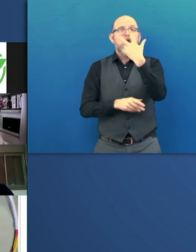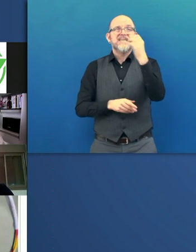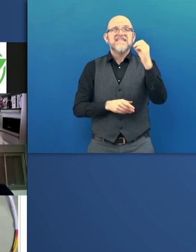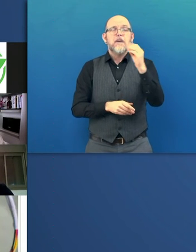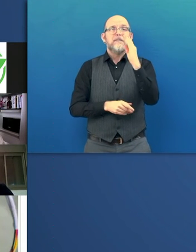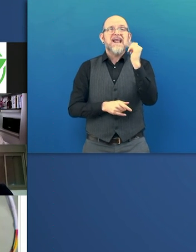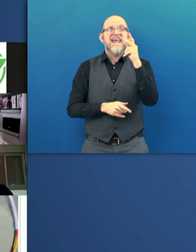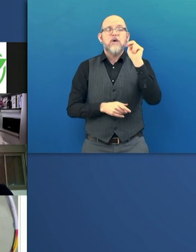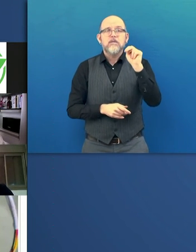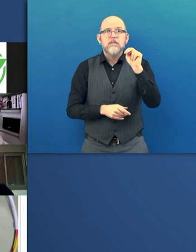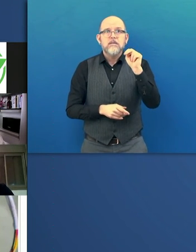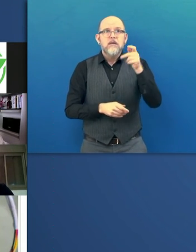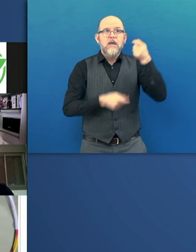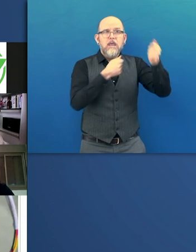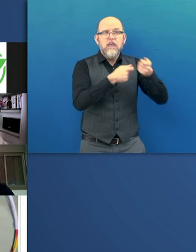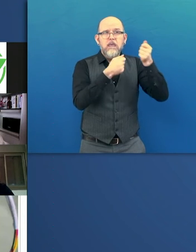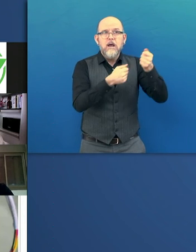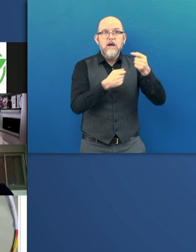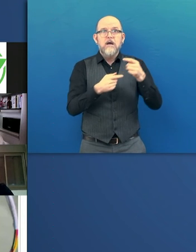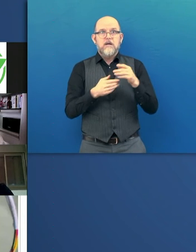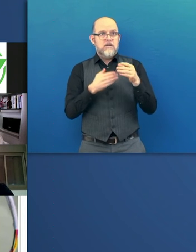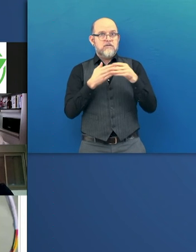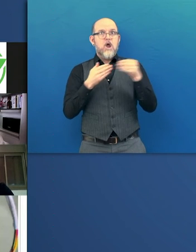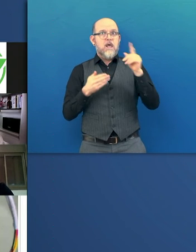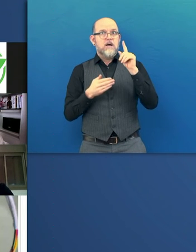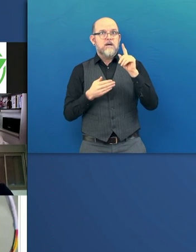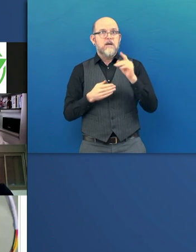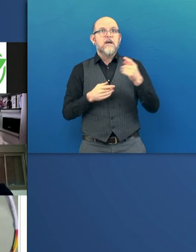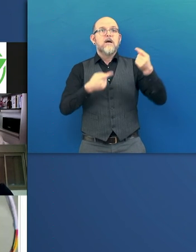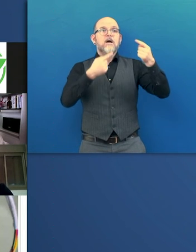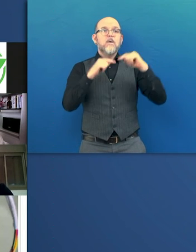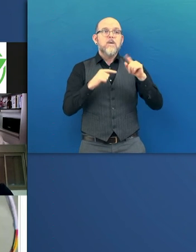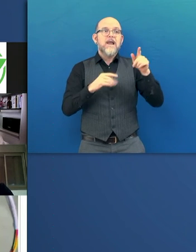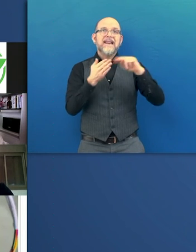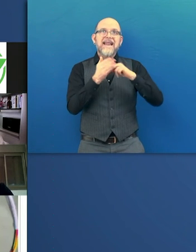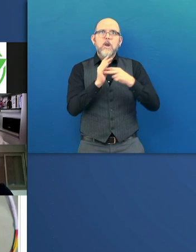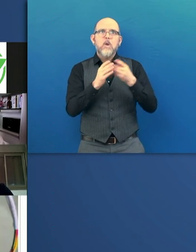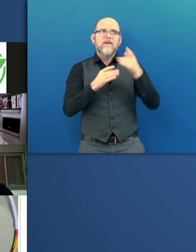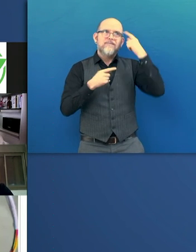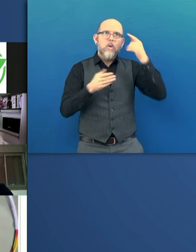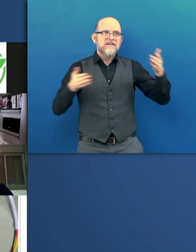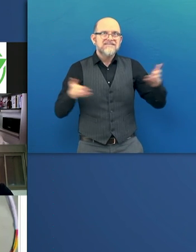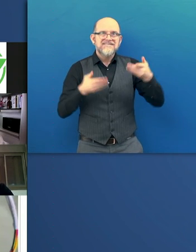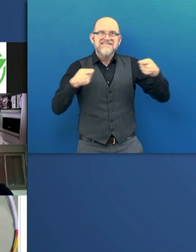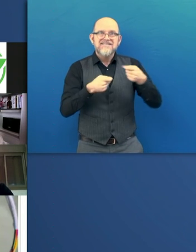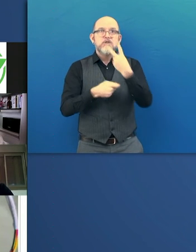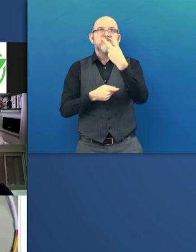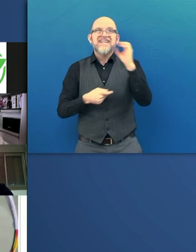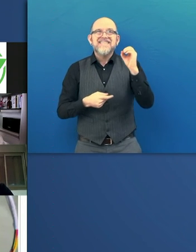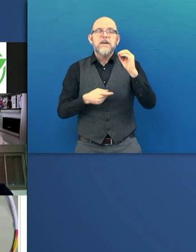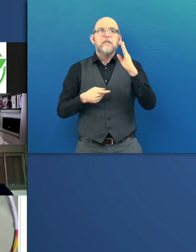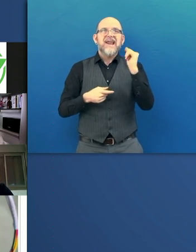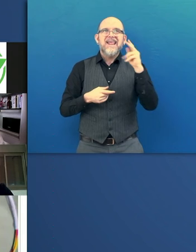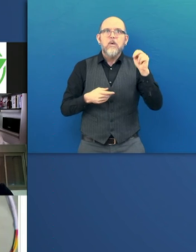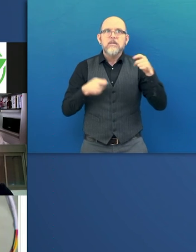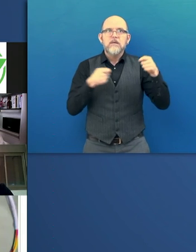solutions, these are limited to drugs, neurofeedback, and special education. But all of them are costly, requires expertise,